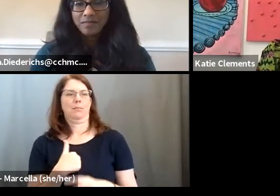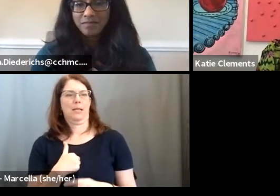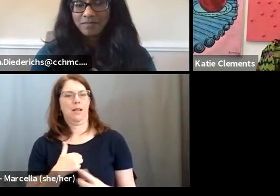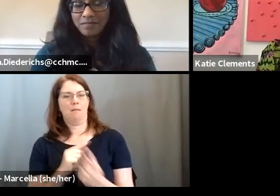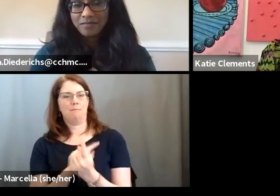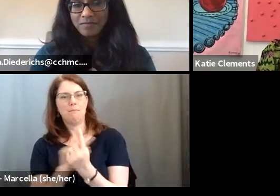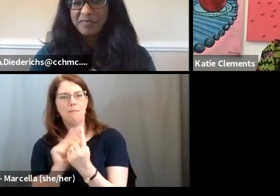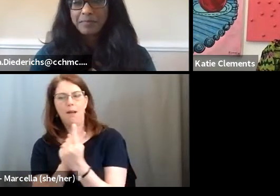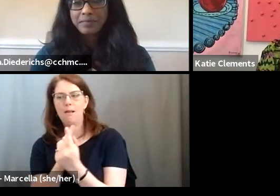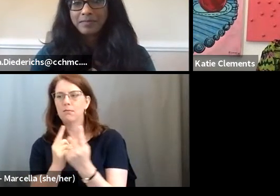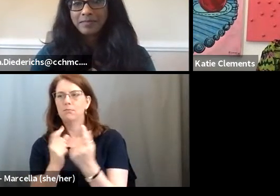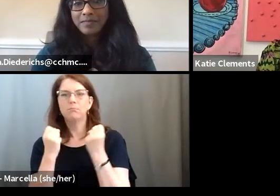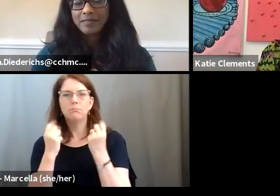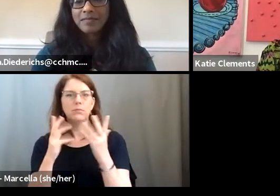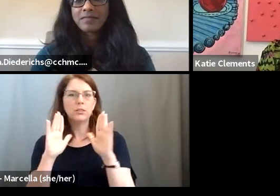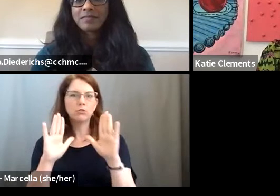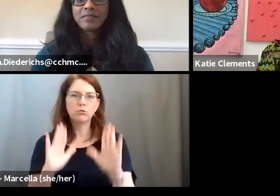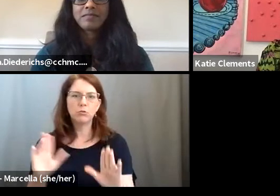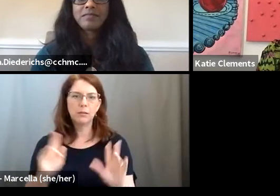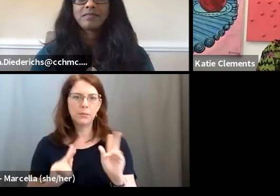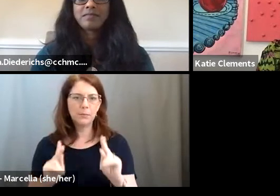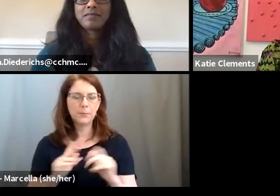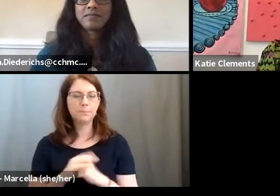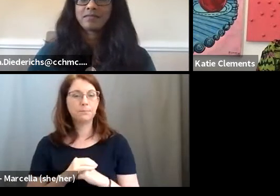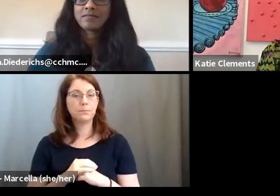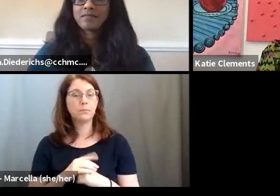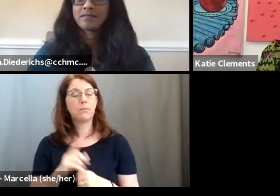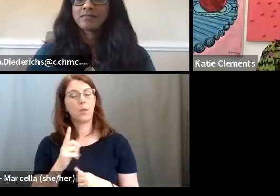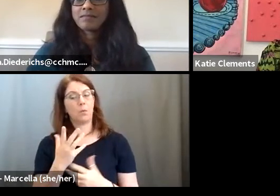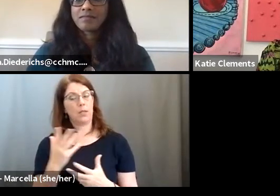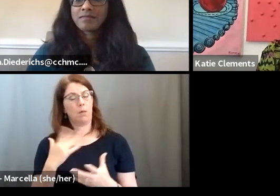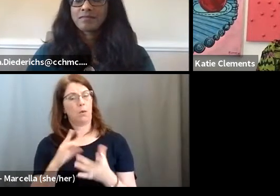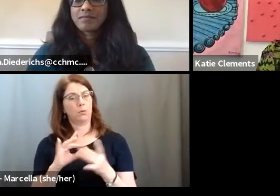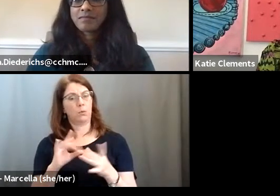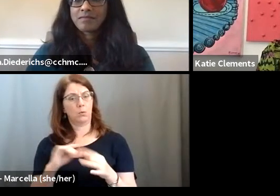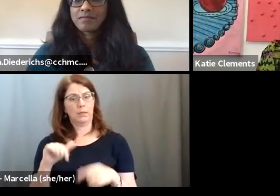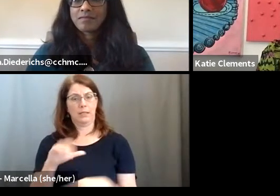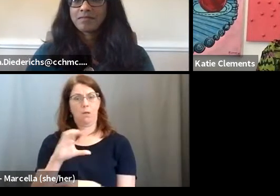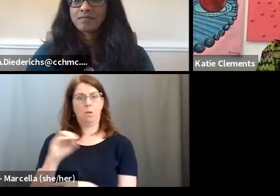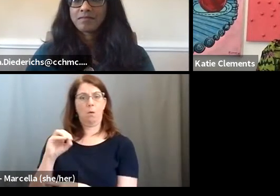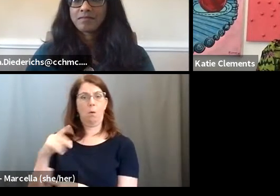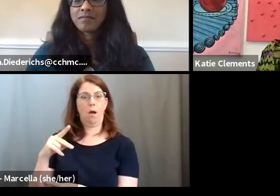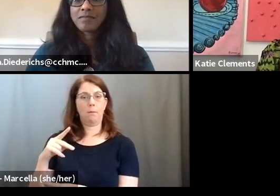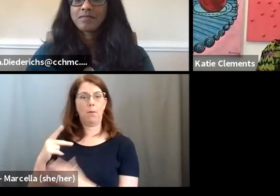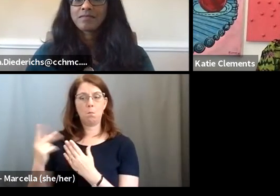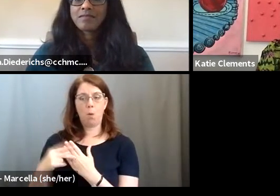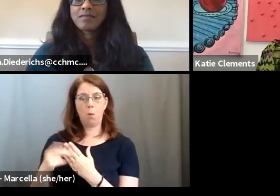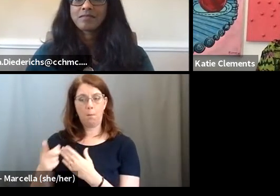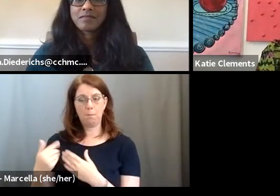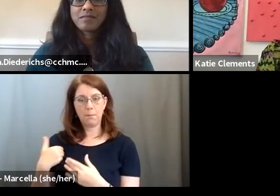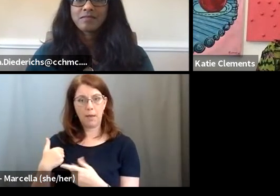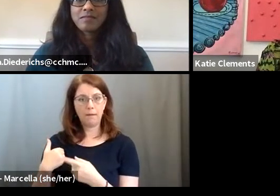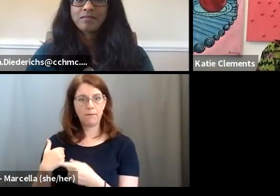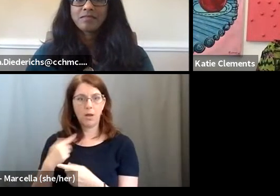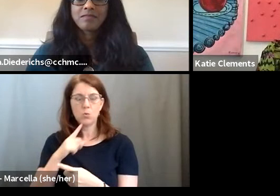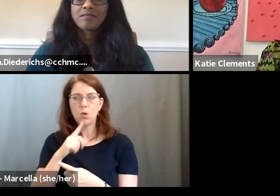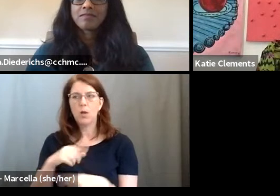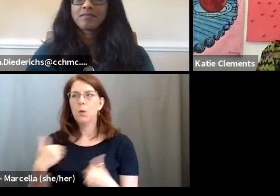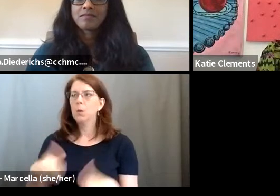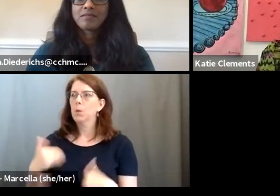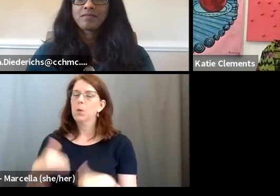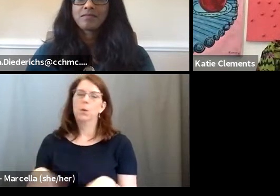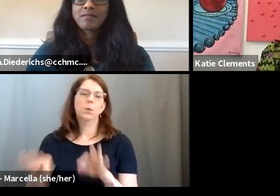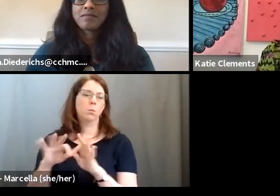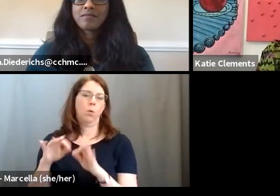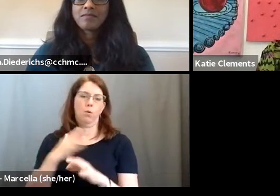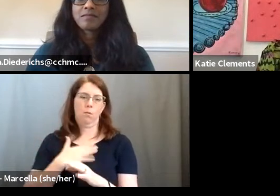so many, so many great people. And one of the big things I wanted to talk about was this co-op program that they had that really was foundational to my beginnings.